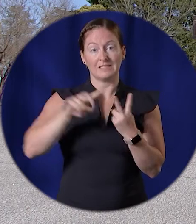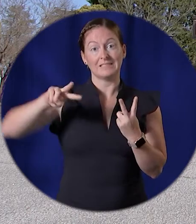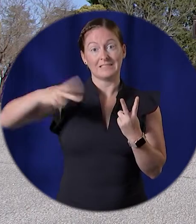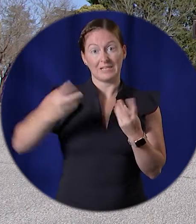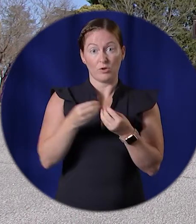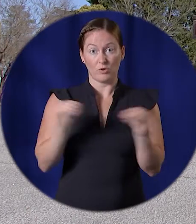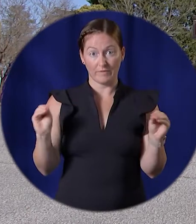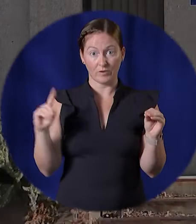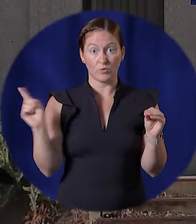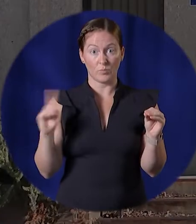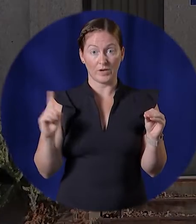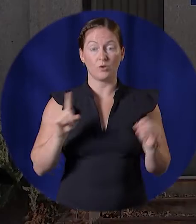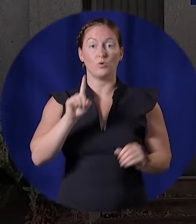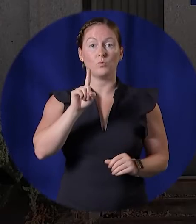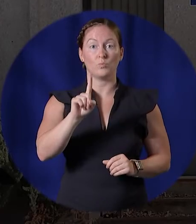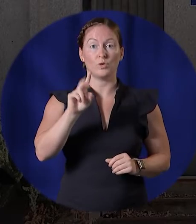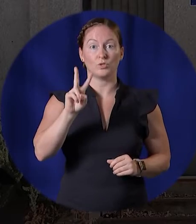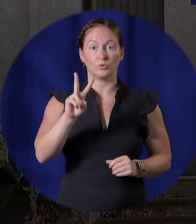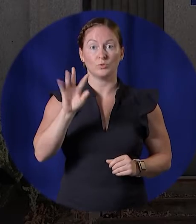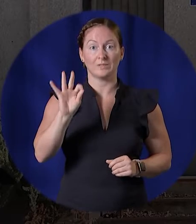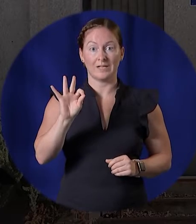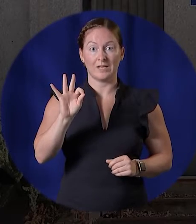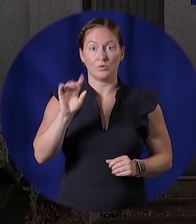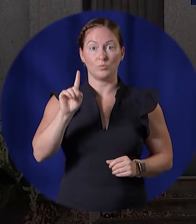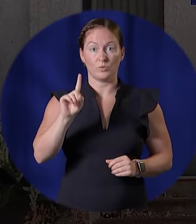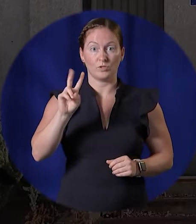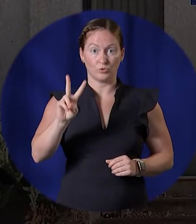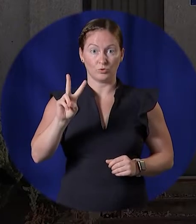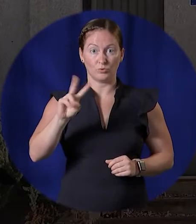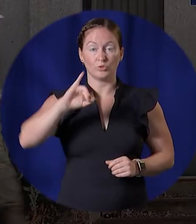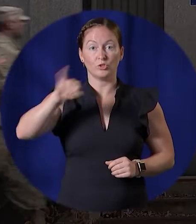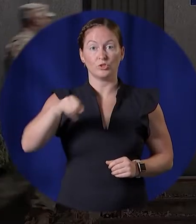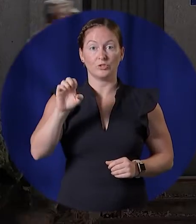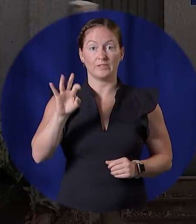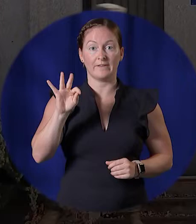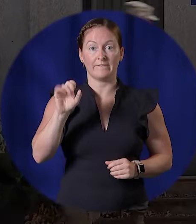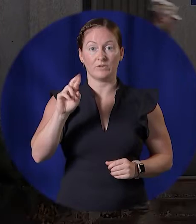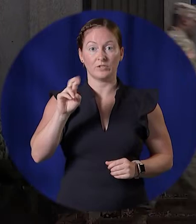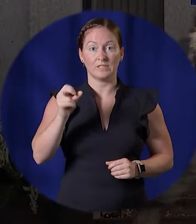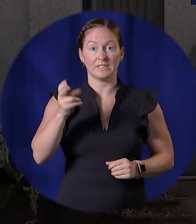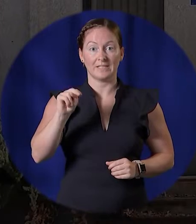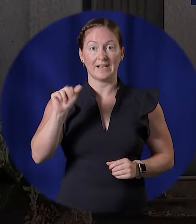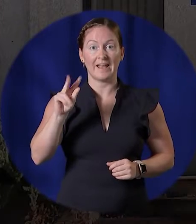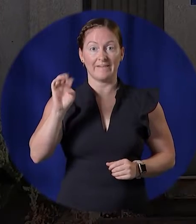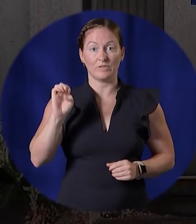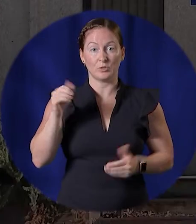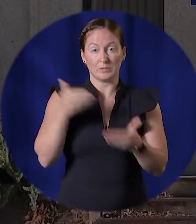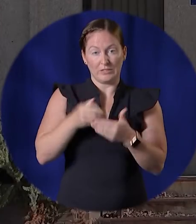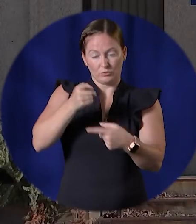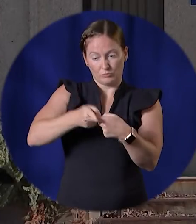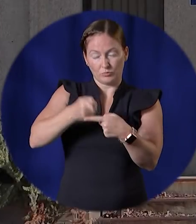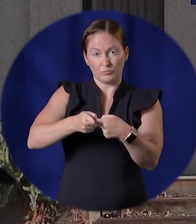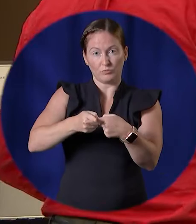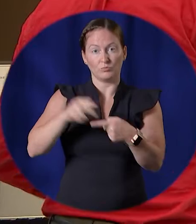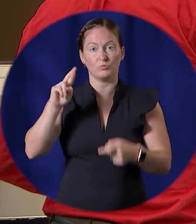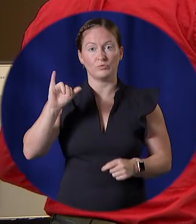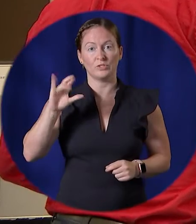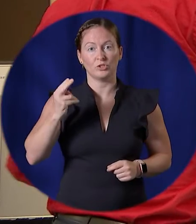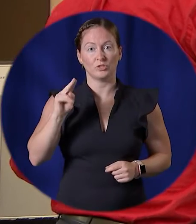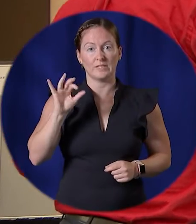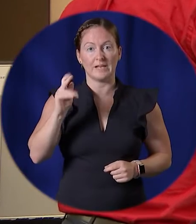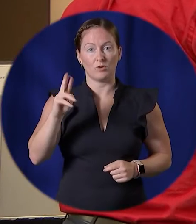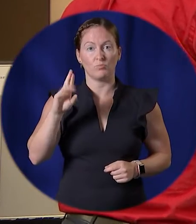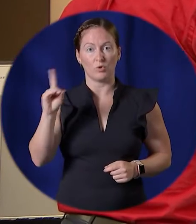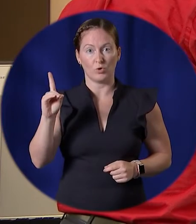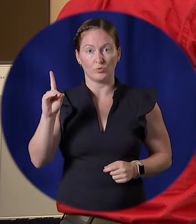is located at 12912 Jefferson Avenue near the intersection at Rich Neck Road. We have a